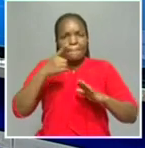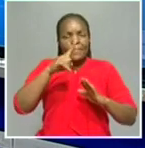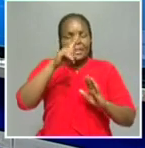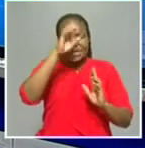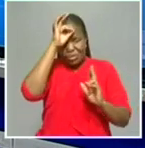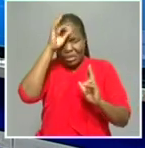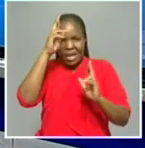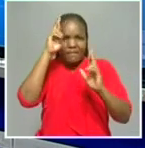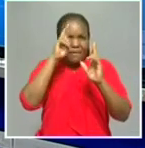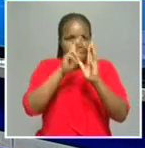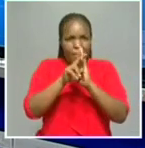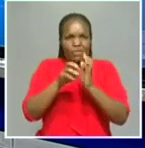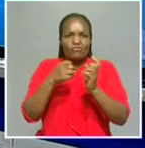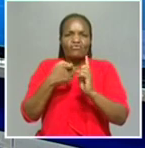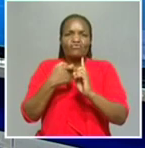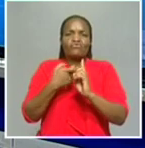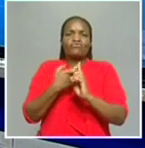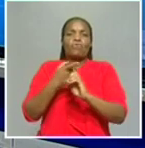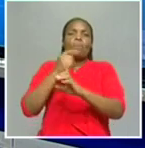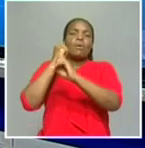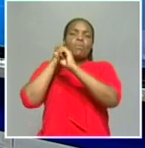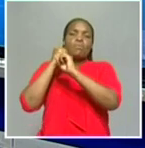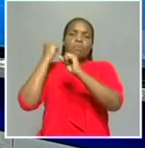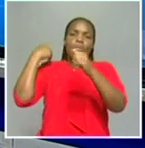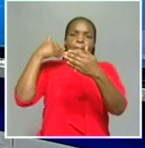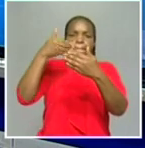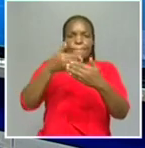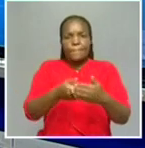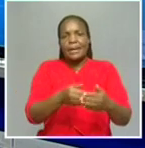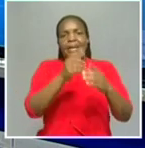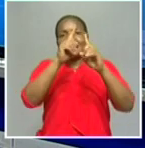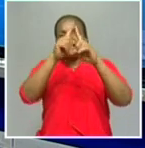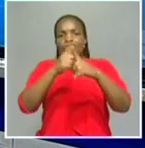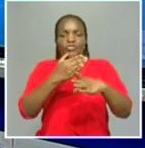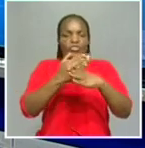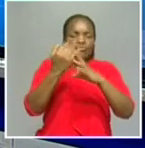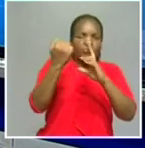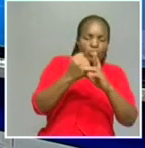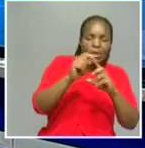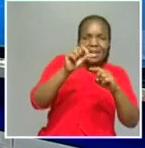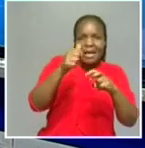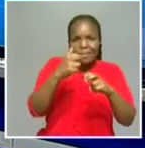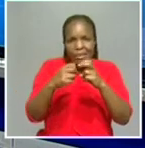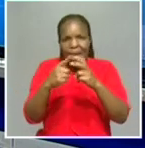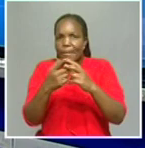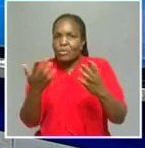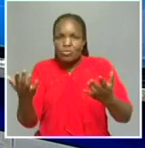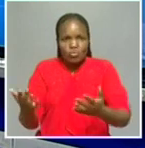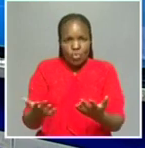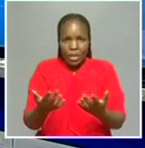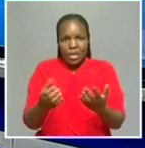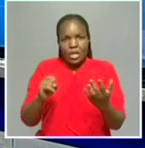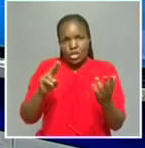of how it all went since the New Year's Eve. We're joined on the line by Nampol's Acting Inspector General, Major General Joseph Shikongo.